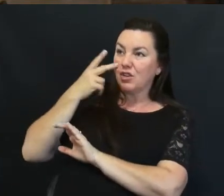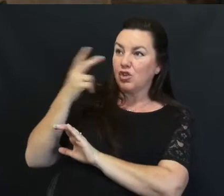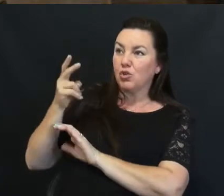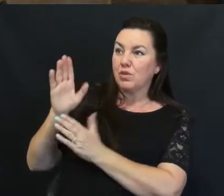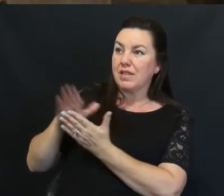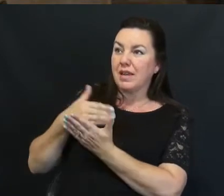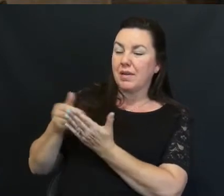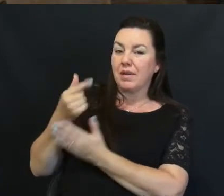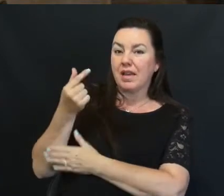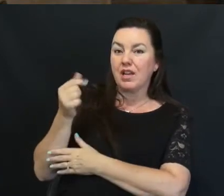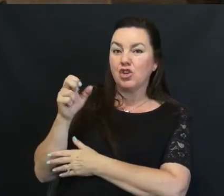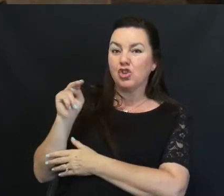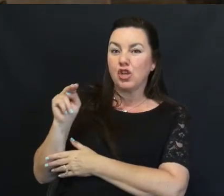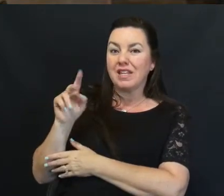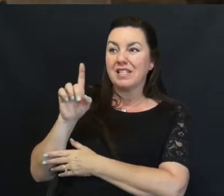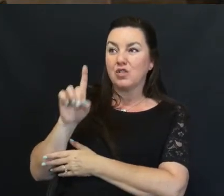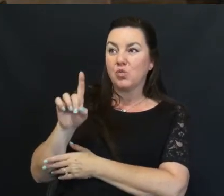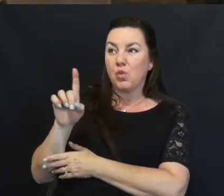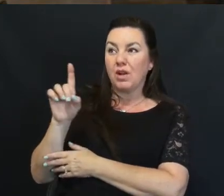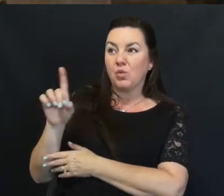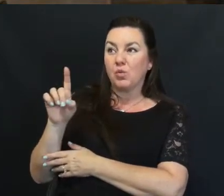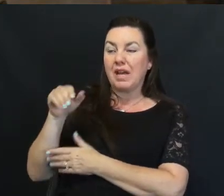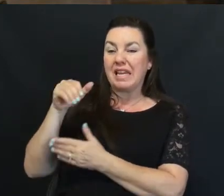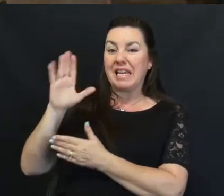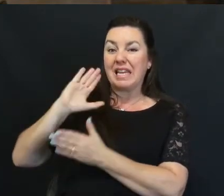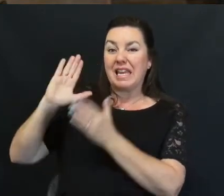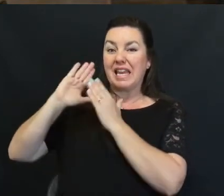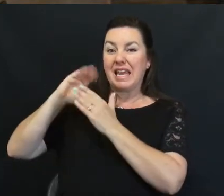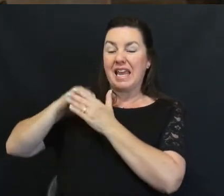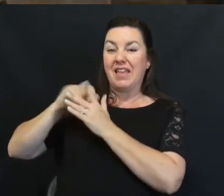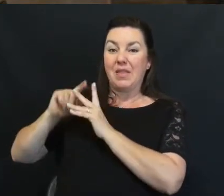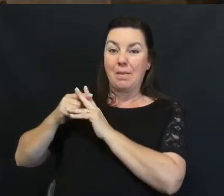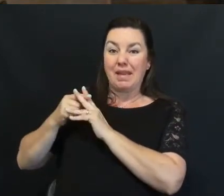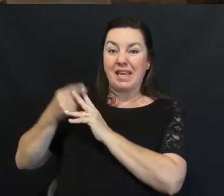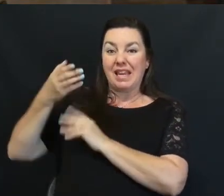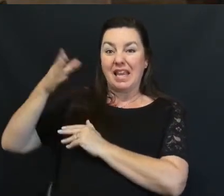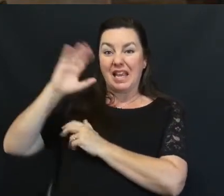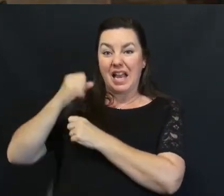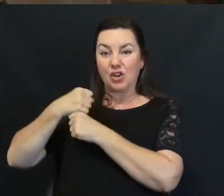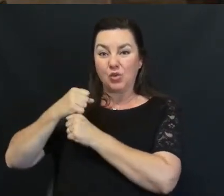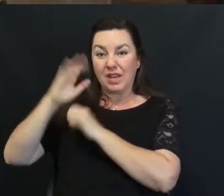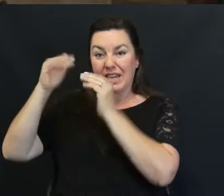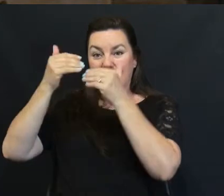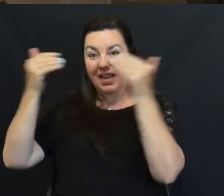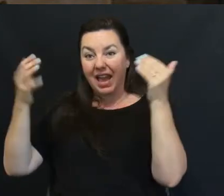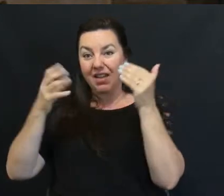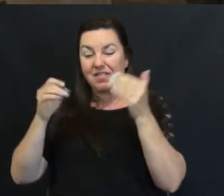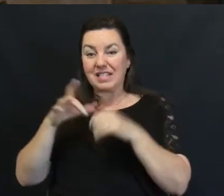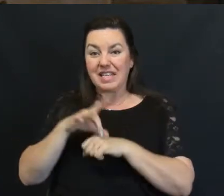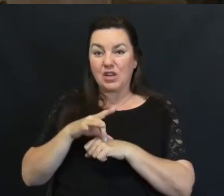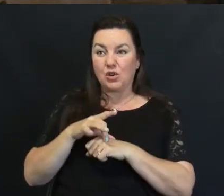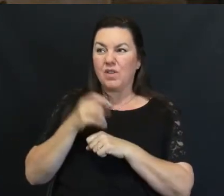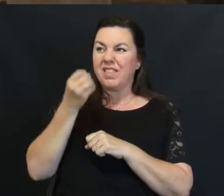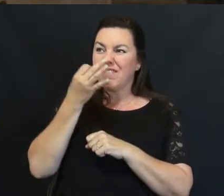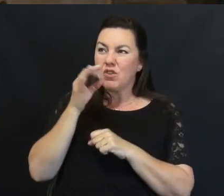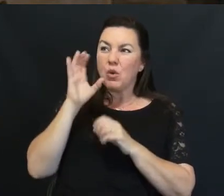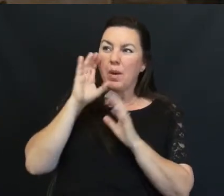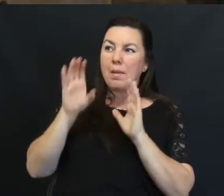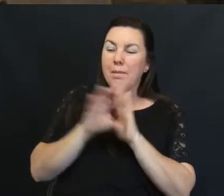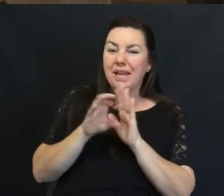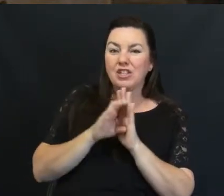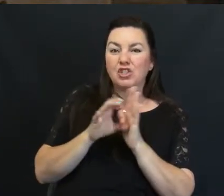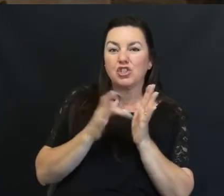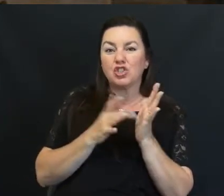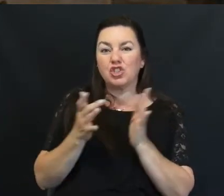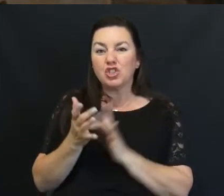painted Genesis 1-1 In the beginning God created the heavens and earth It had a few pictures painted of